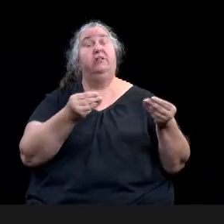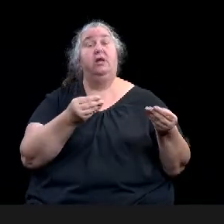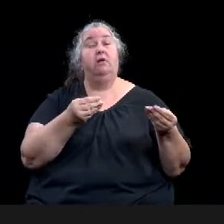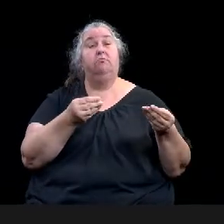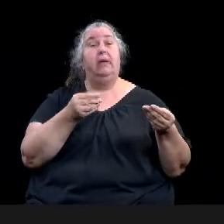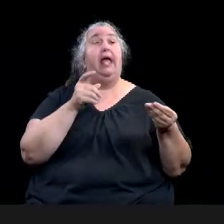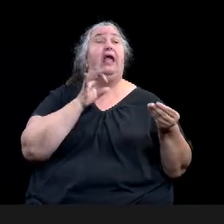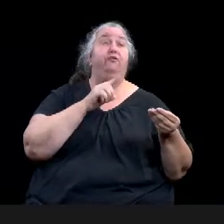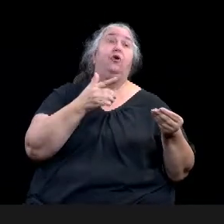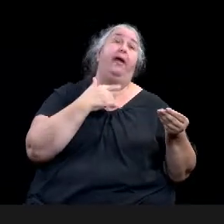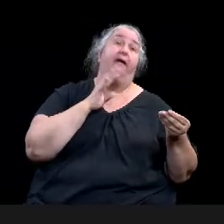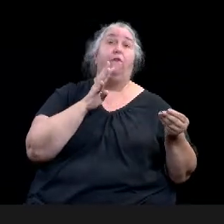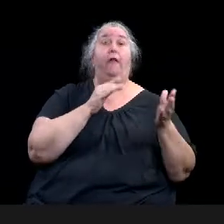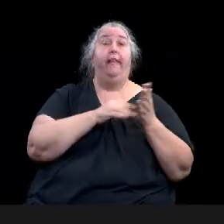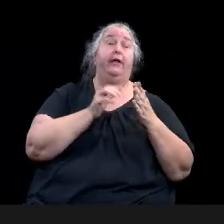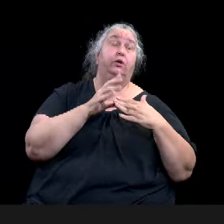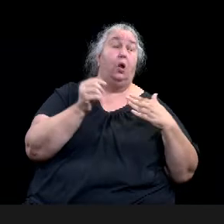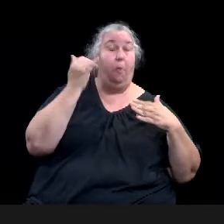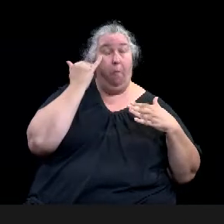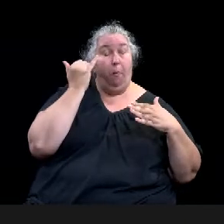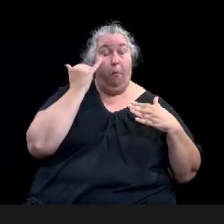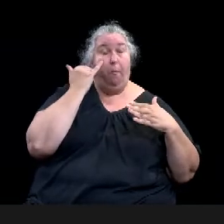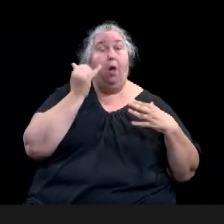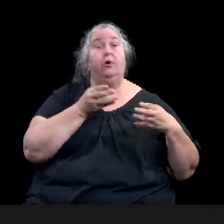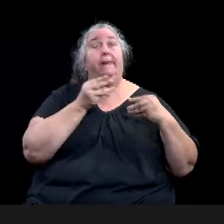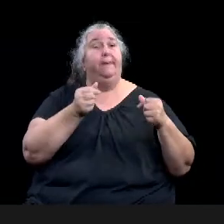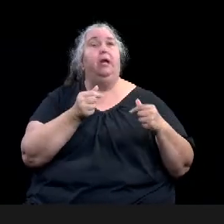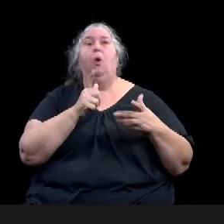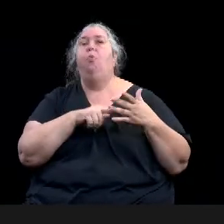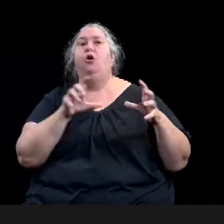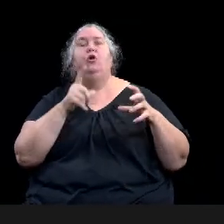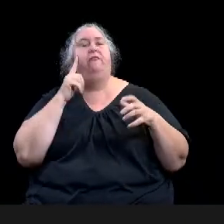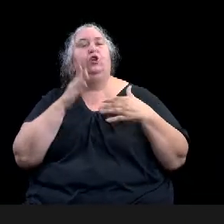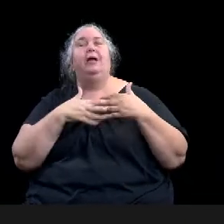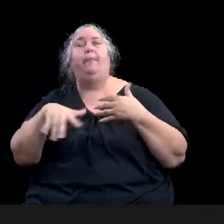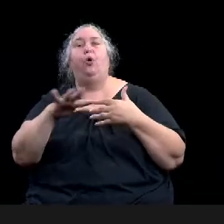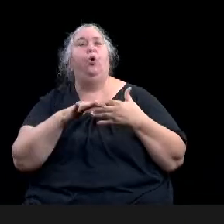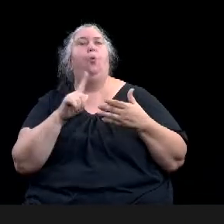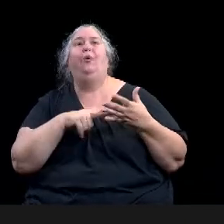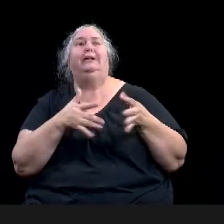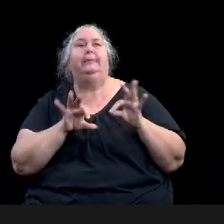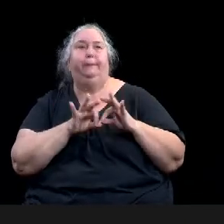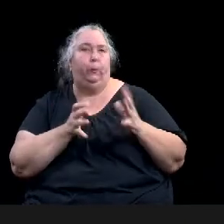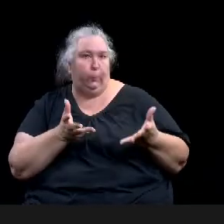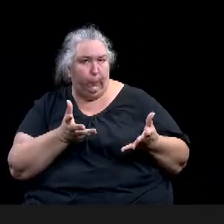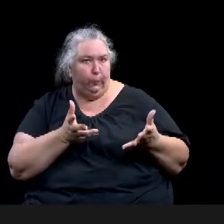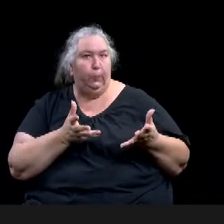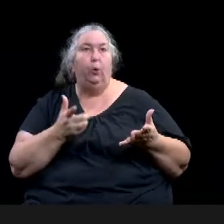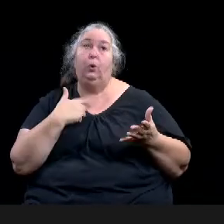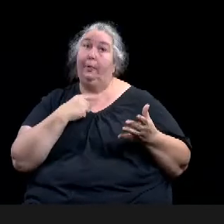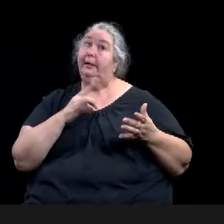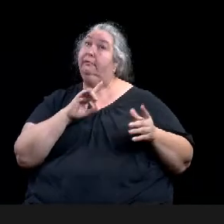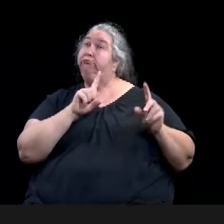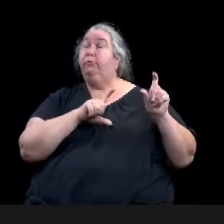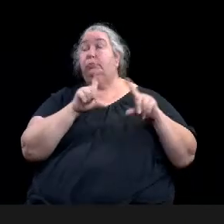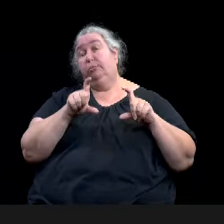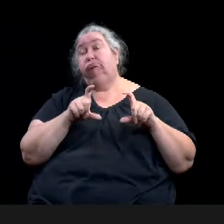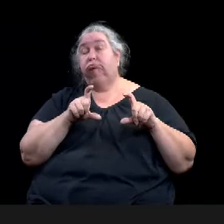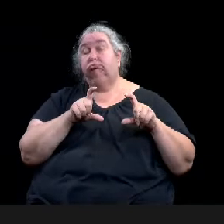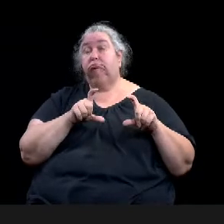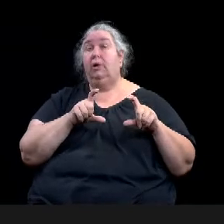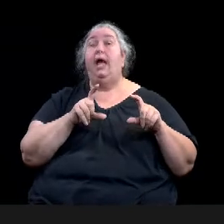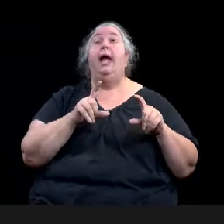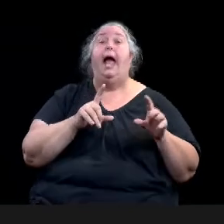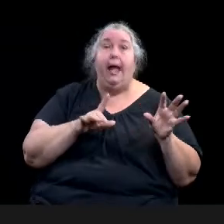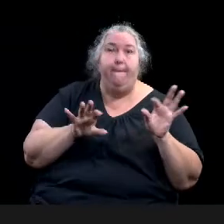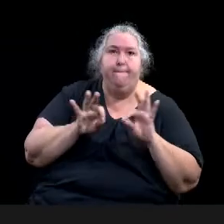Um, and then also very important question of what their capacity is to match the grant. Those, uh, surveys went out on